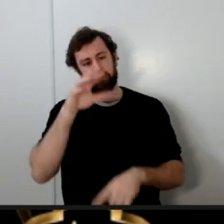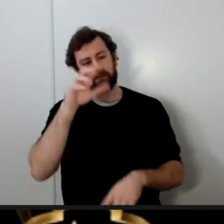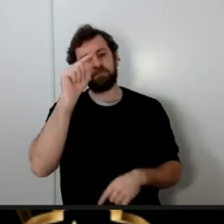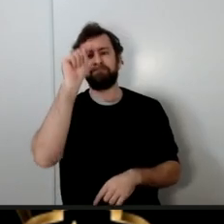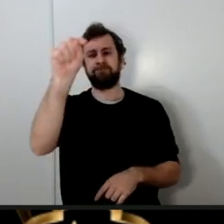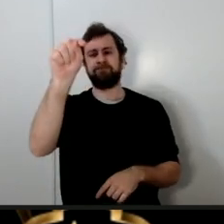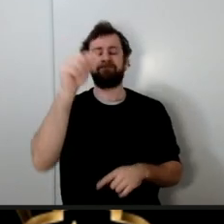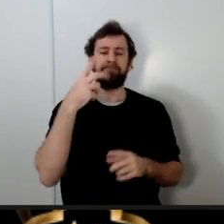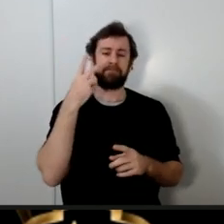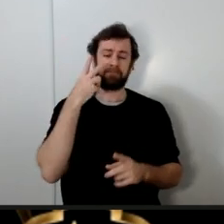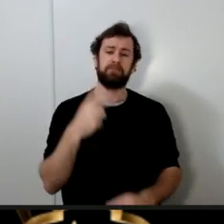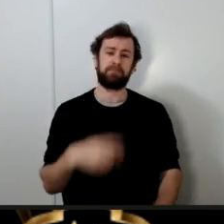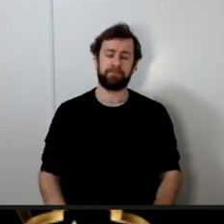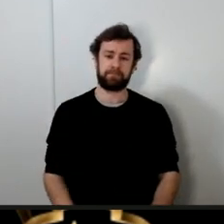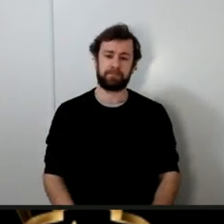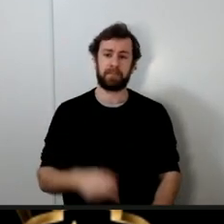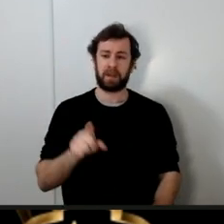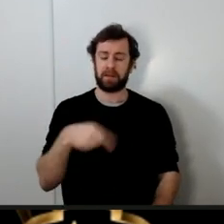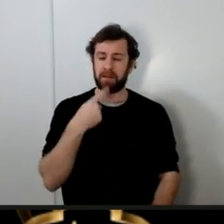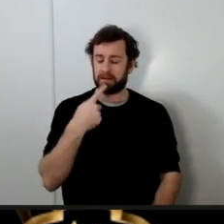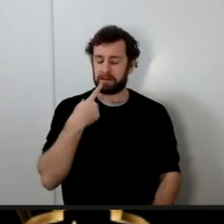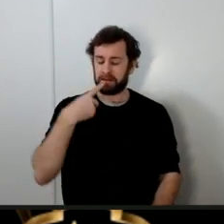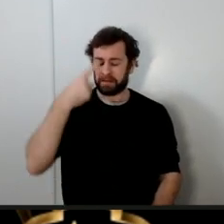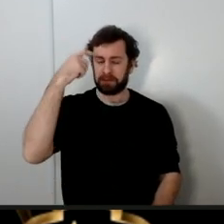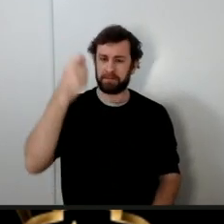and then I said As-Salaam